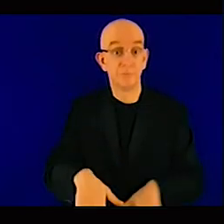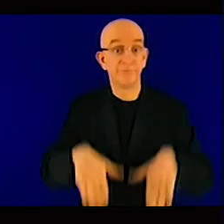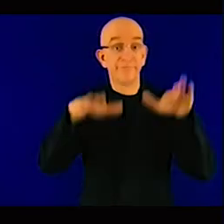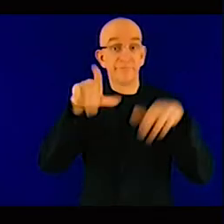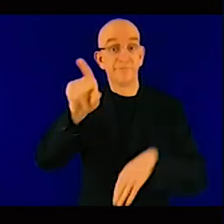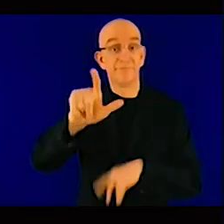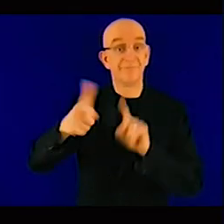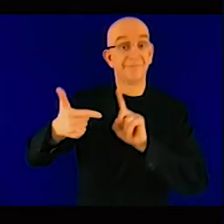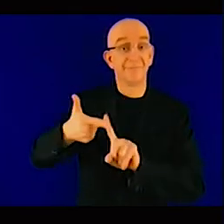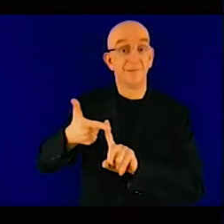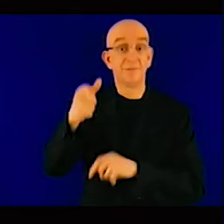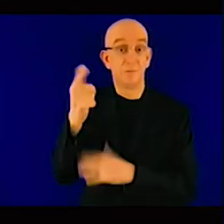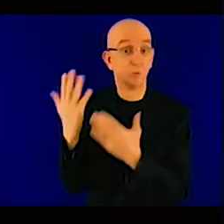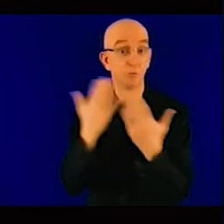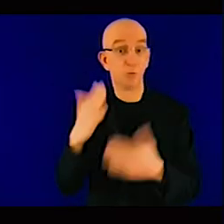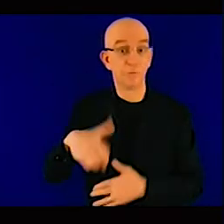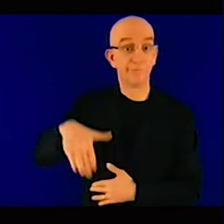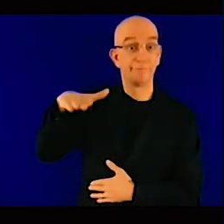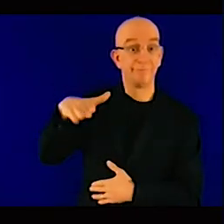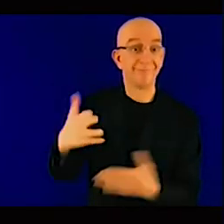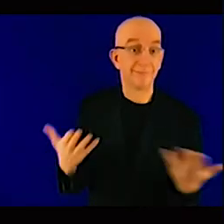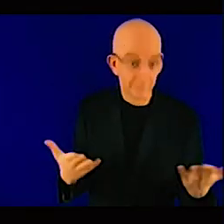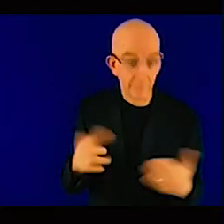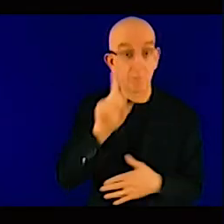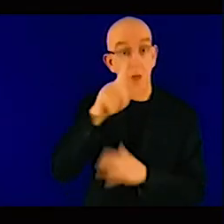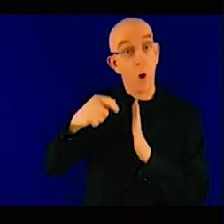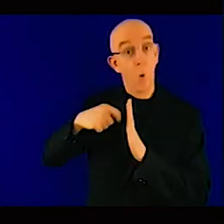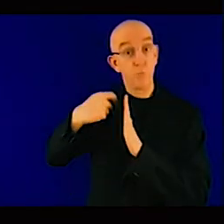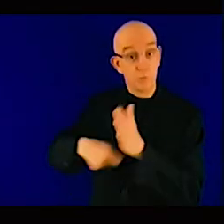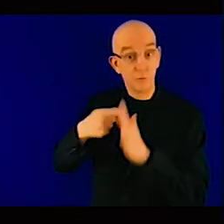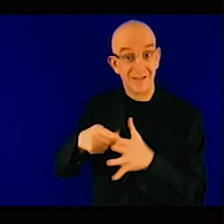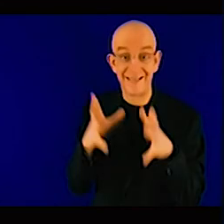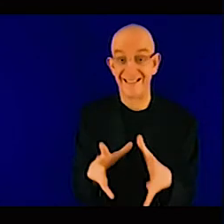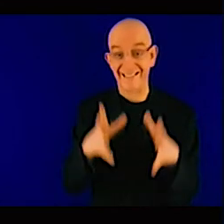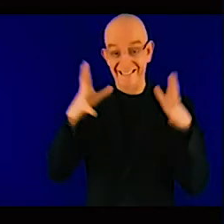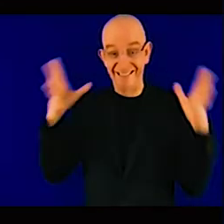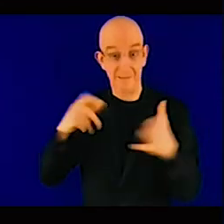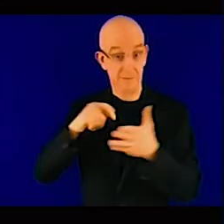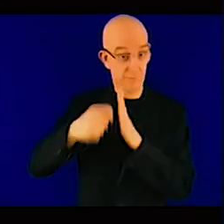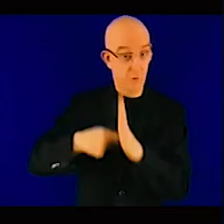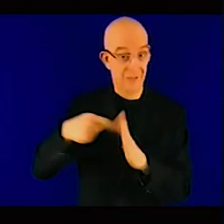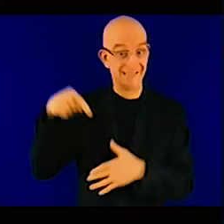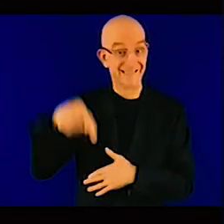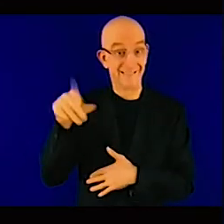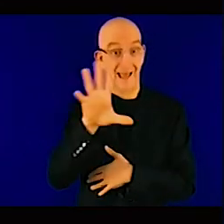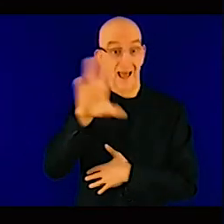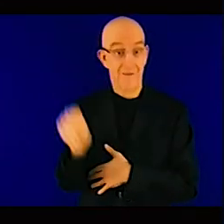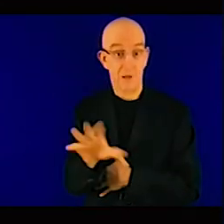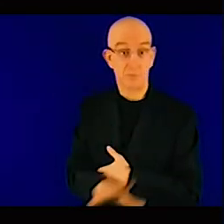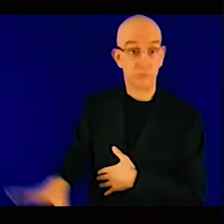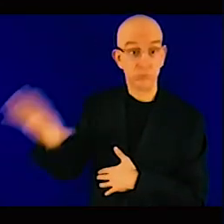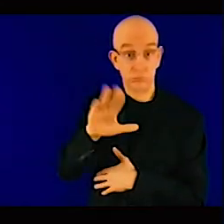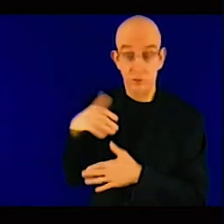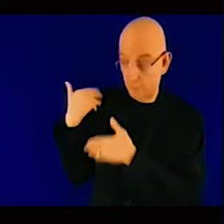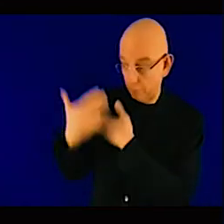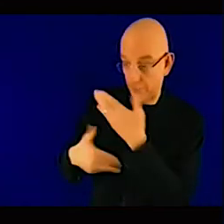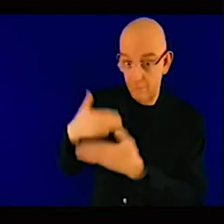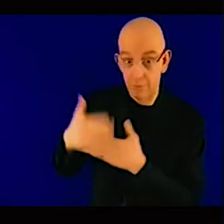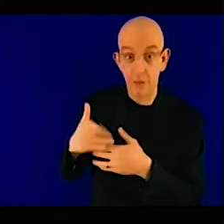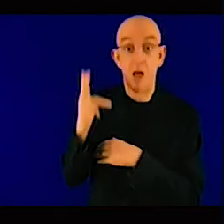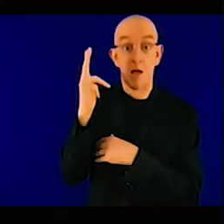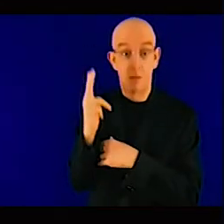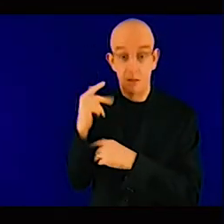the time it takes just far too long it takes far too long you know